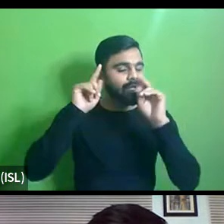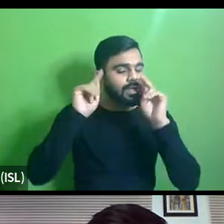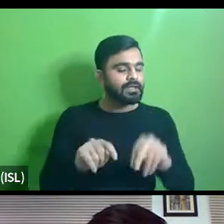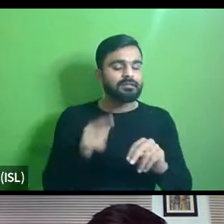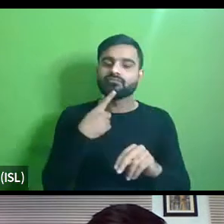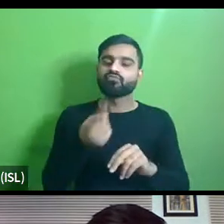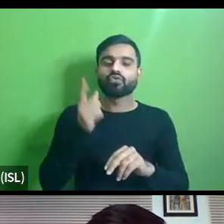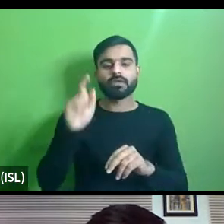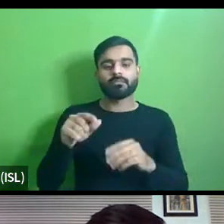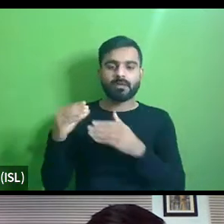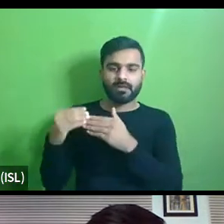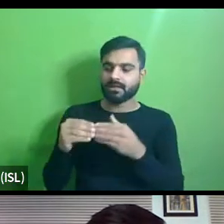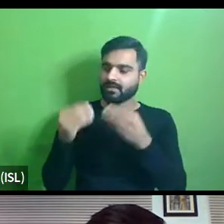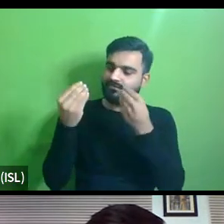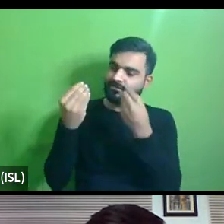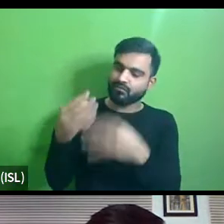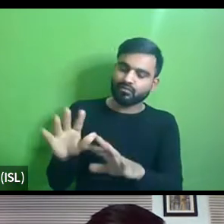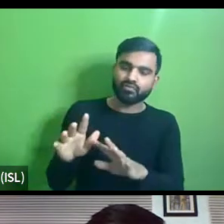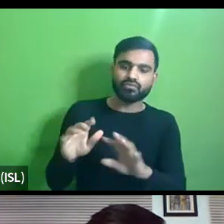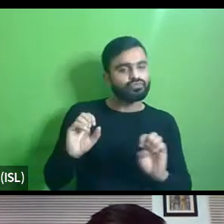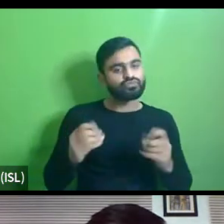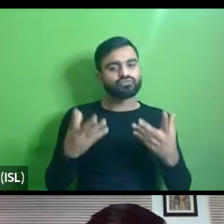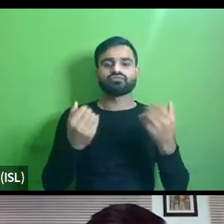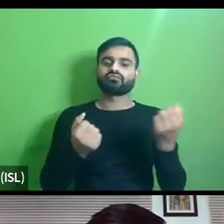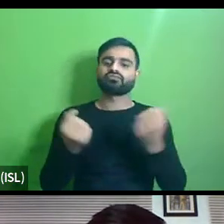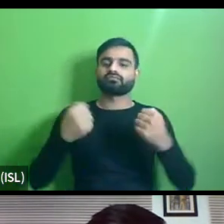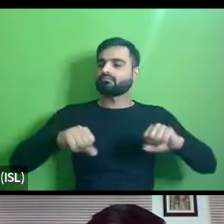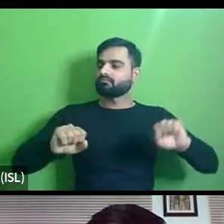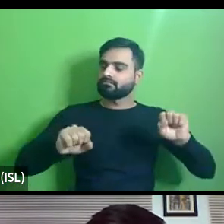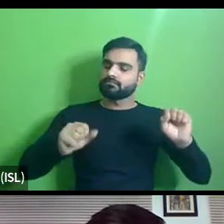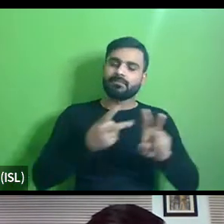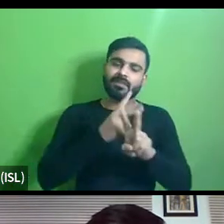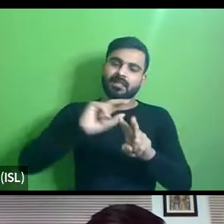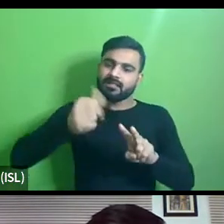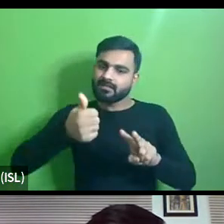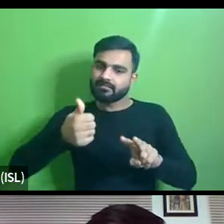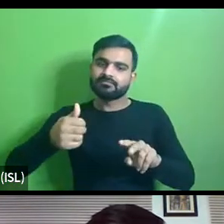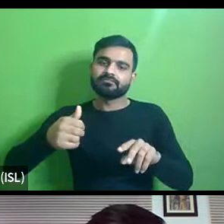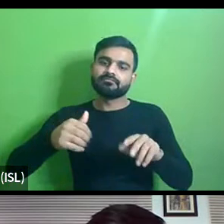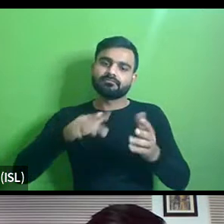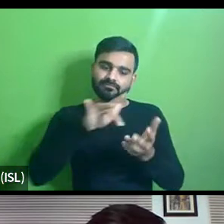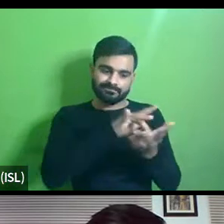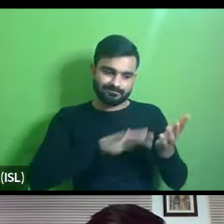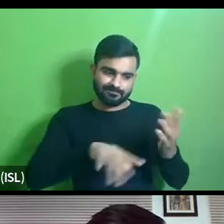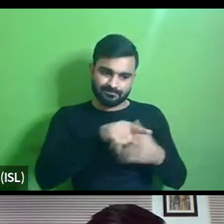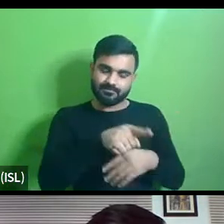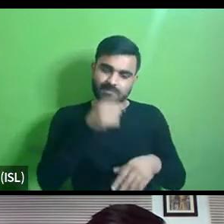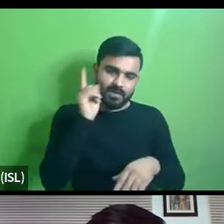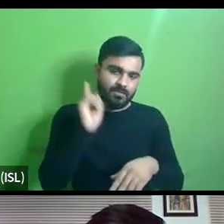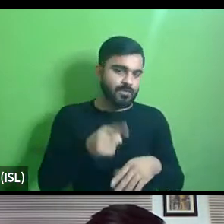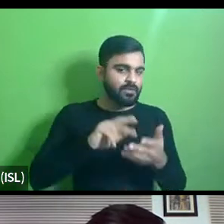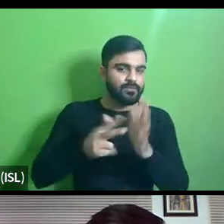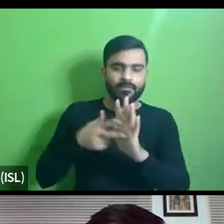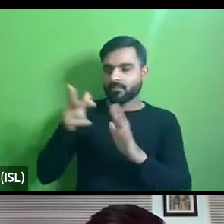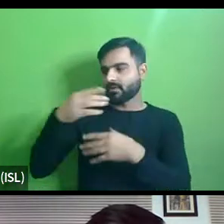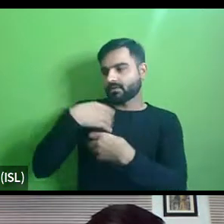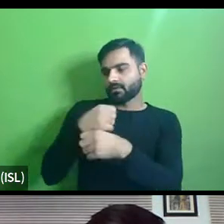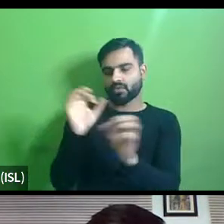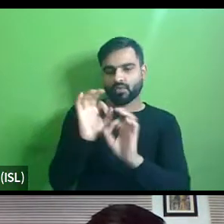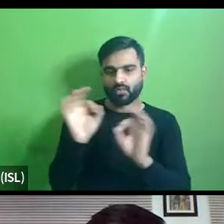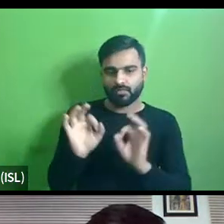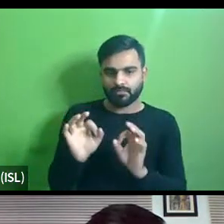you have a leeway to start driving your two-wheelers or other vehicles on a space that is not meant for you um and i think that